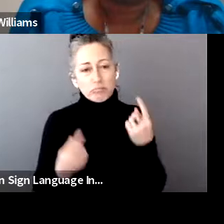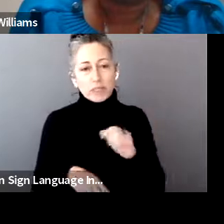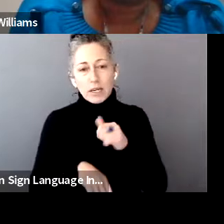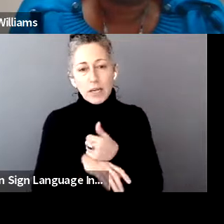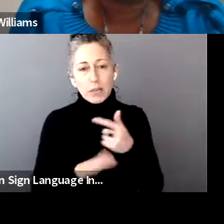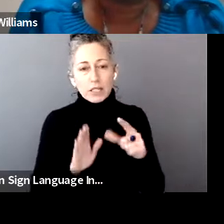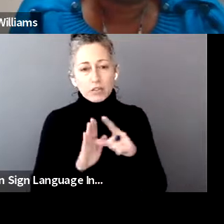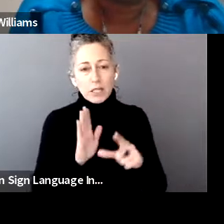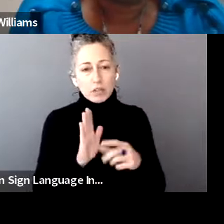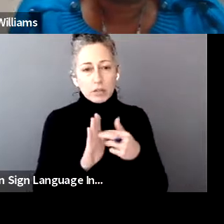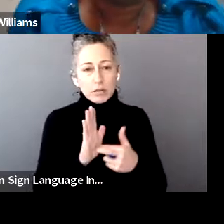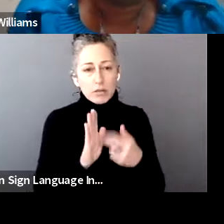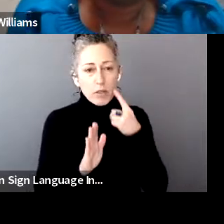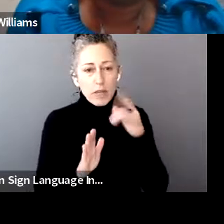credit.